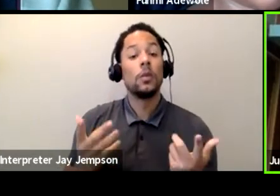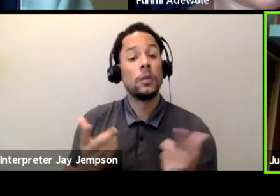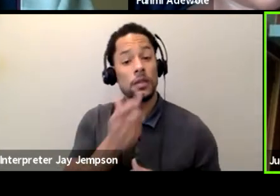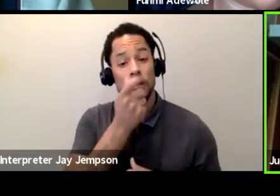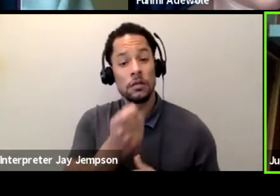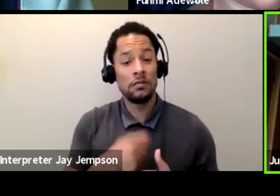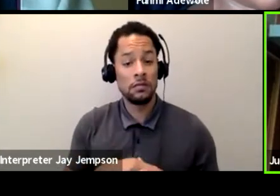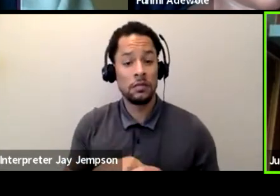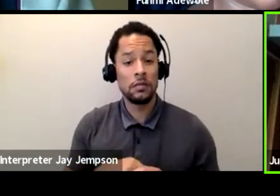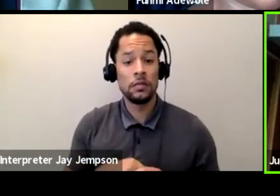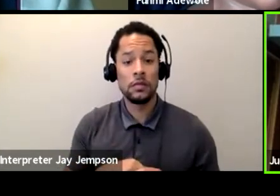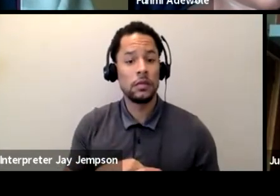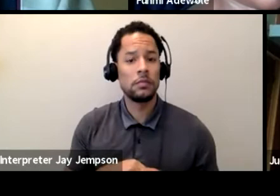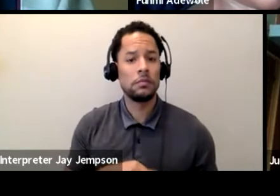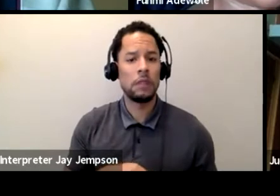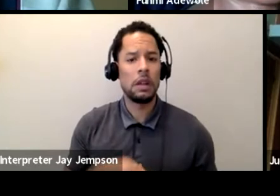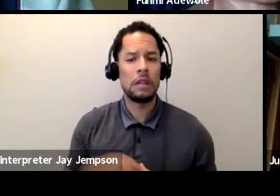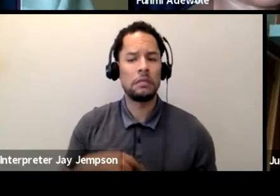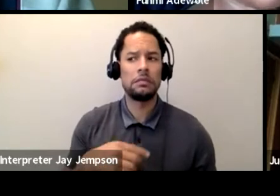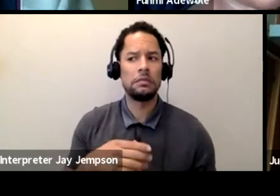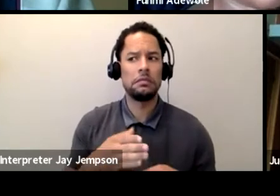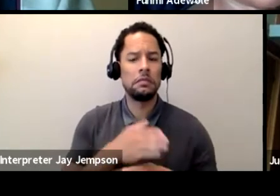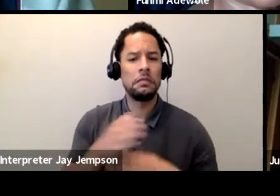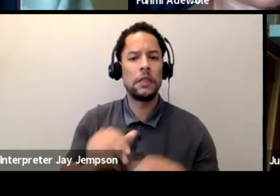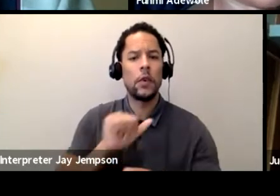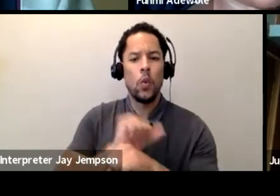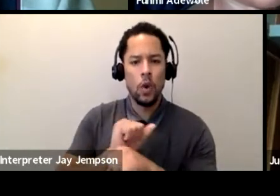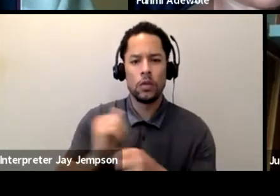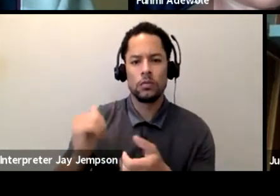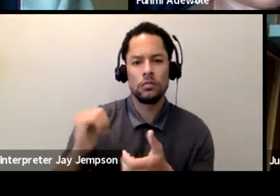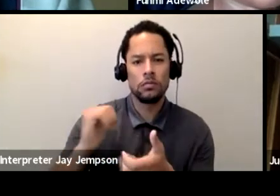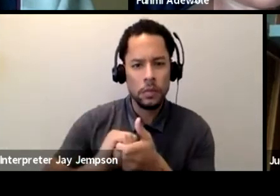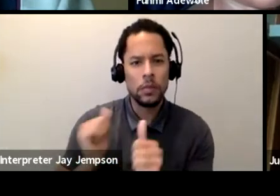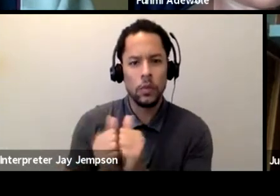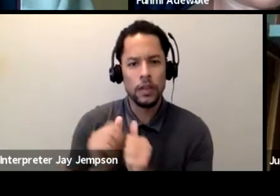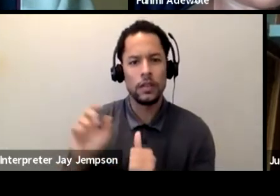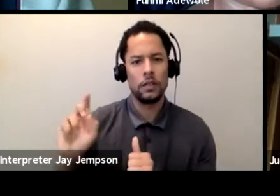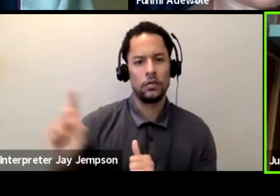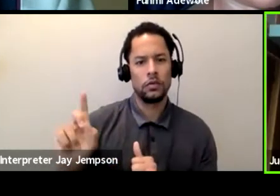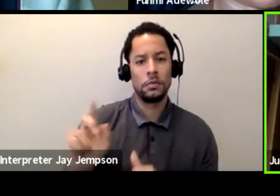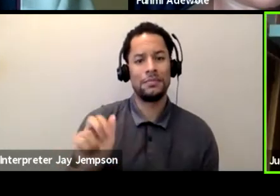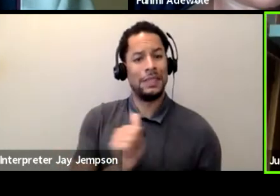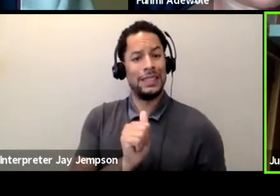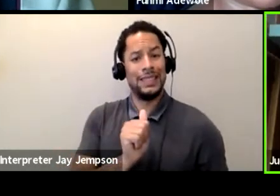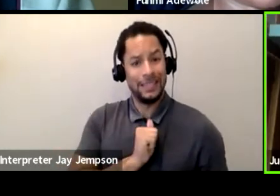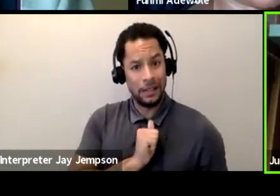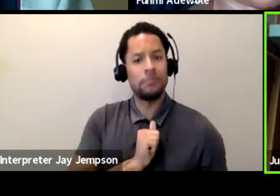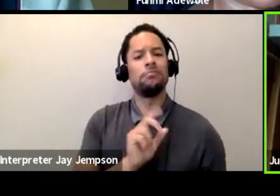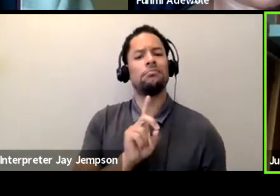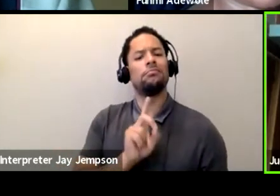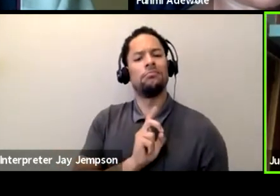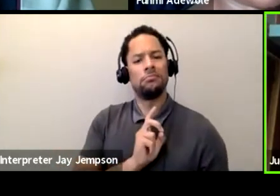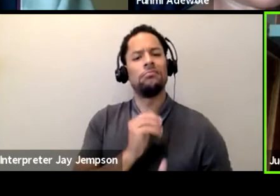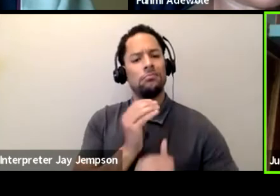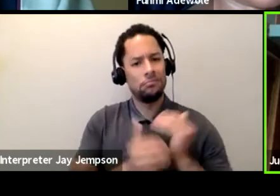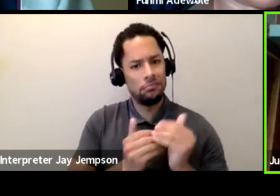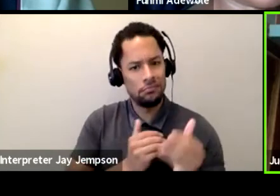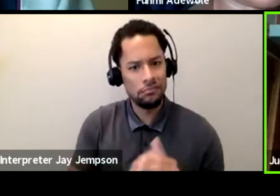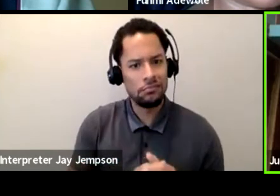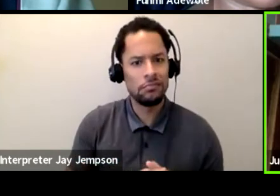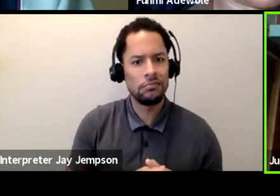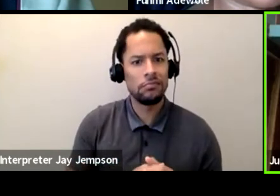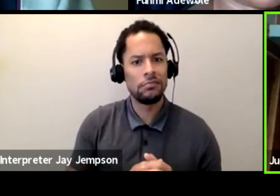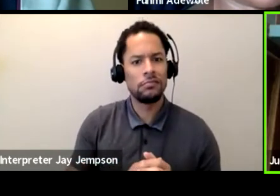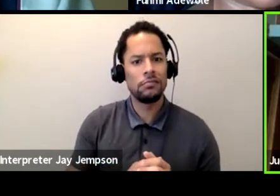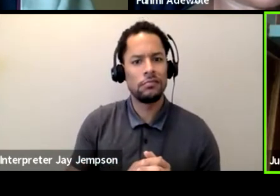I've always self-dramaturged myself. And because of that, I have been able to find an MO